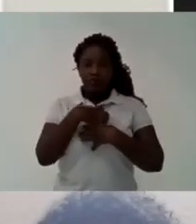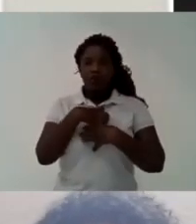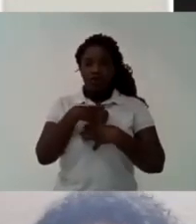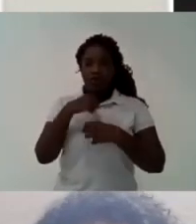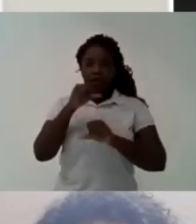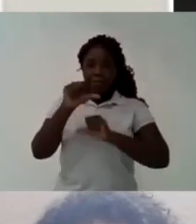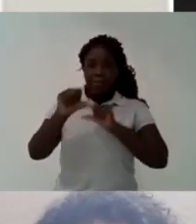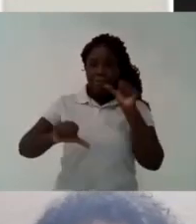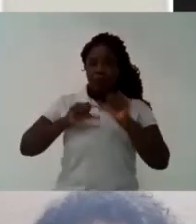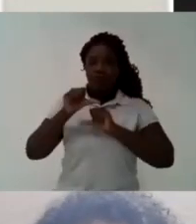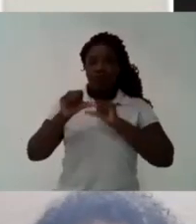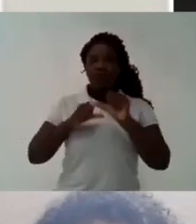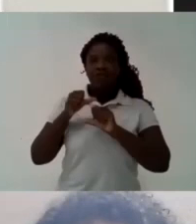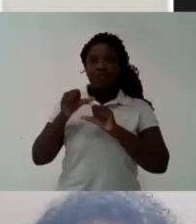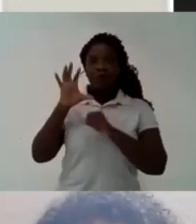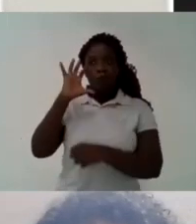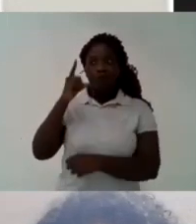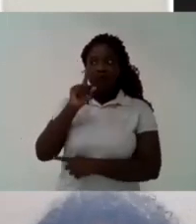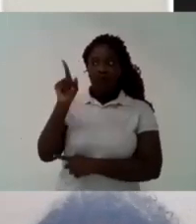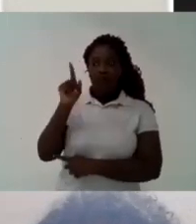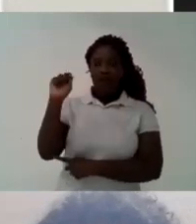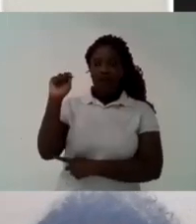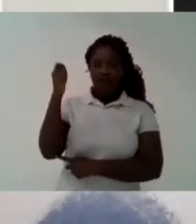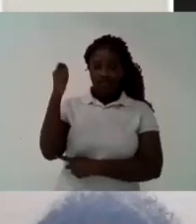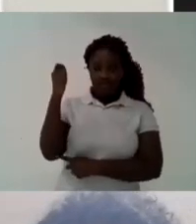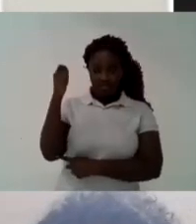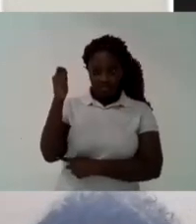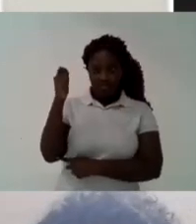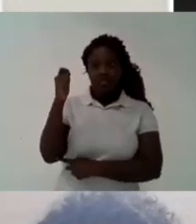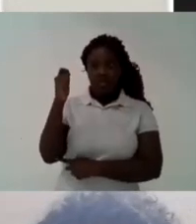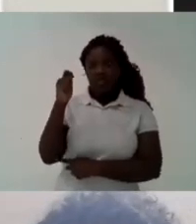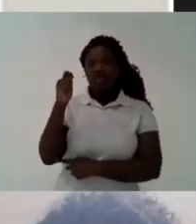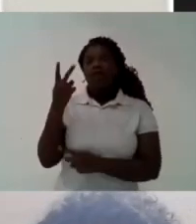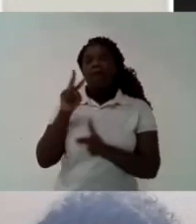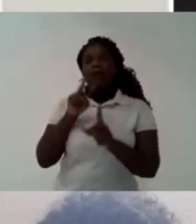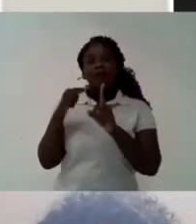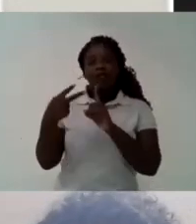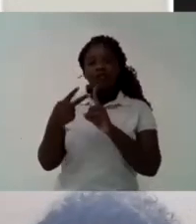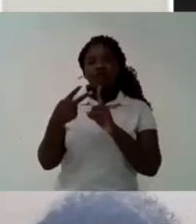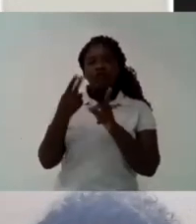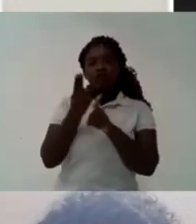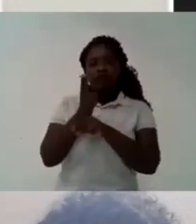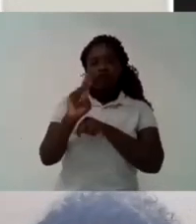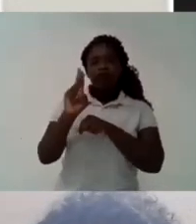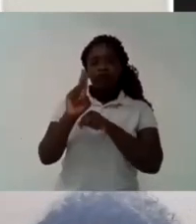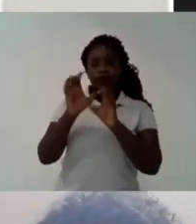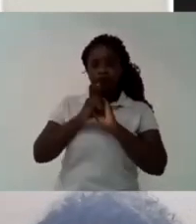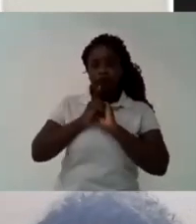university be a social reference